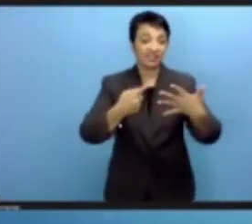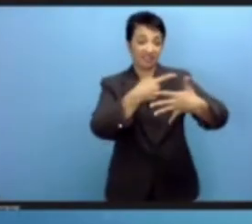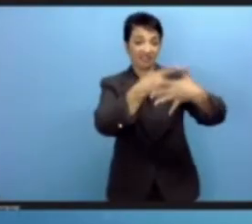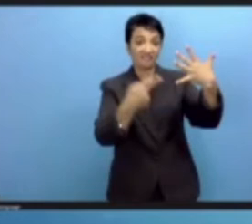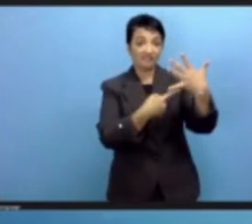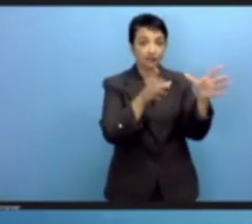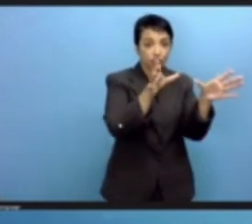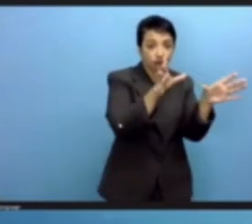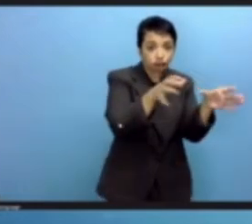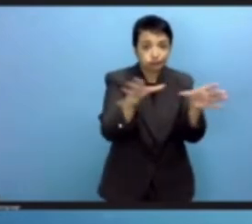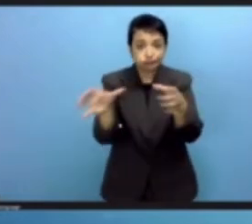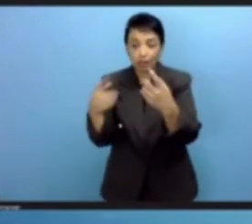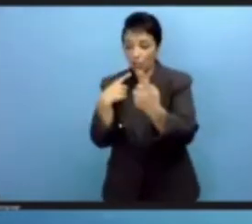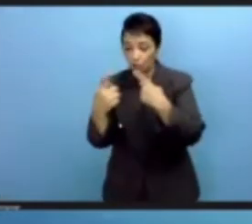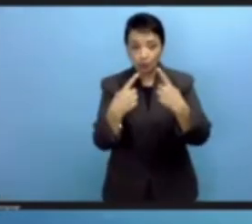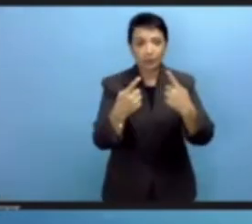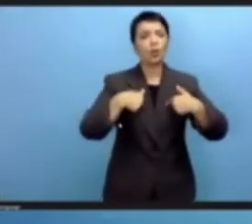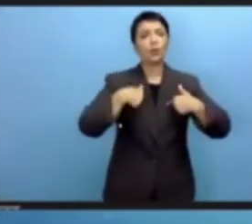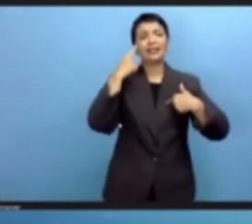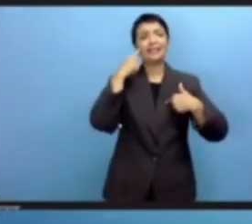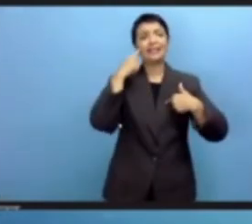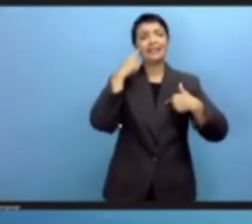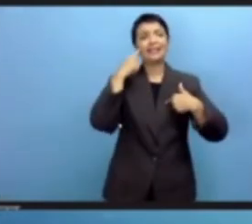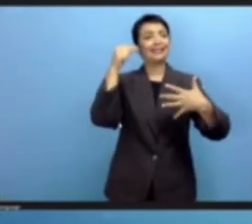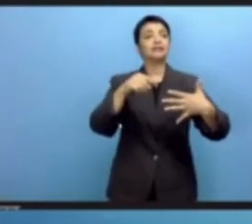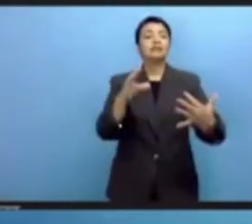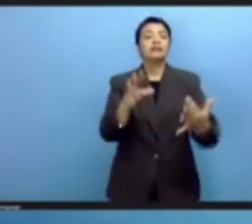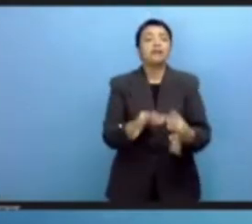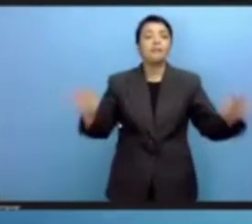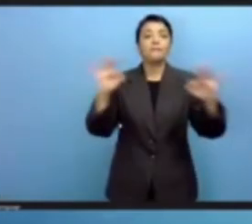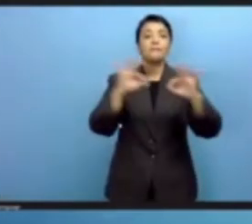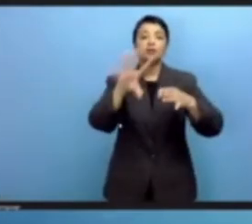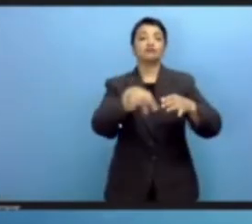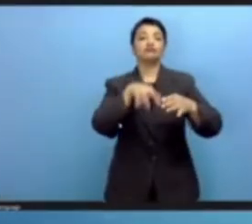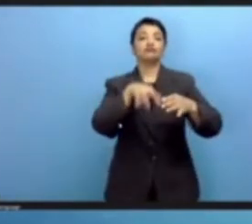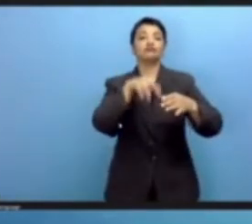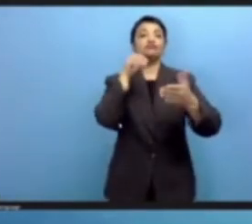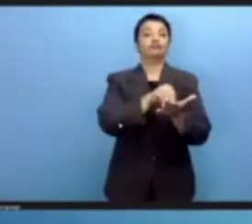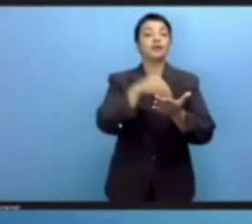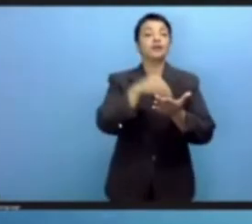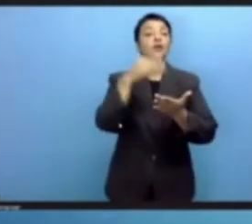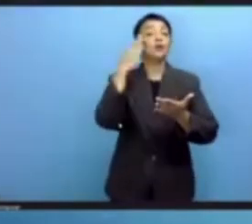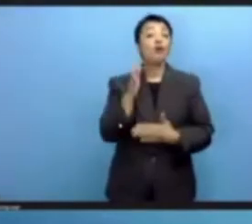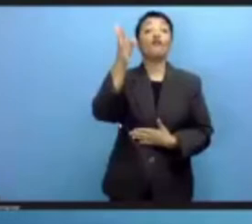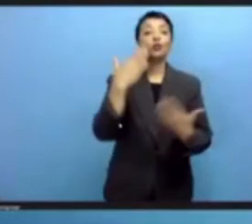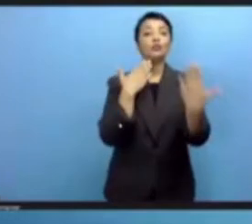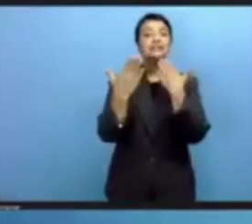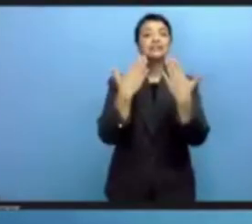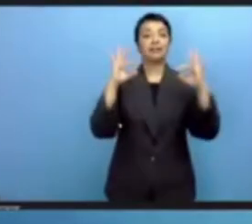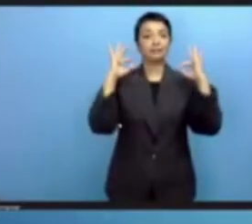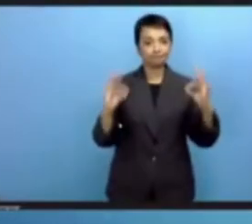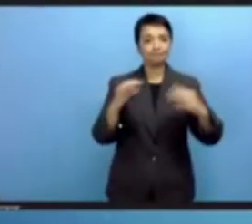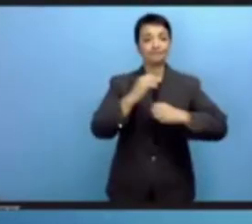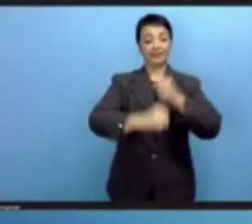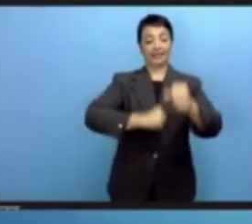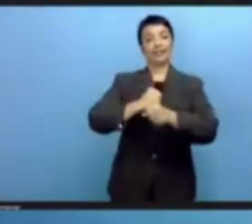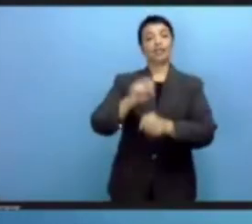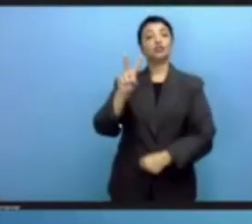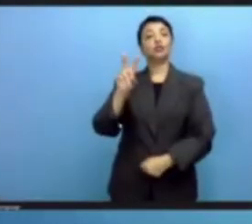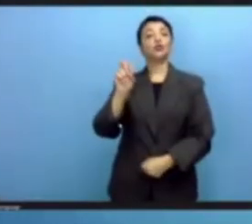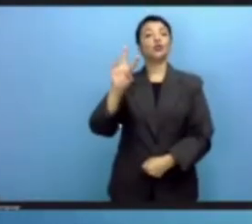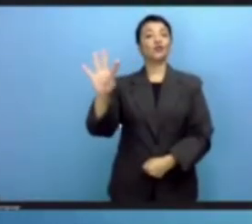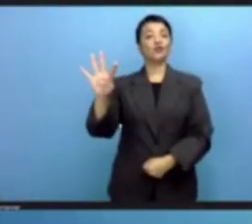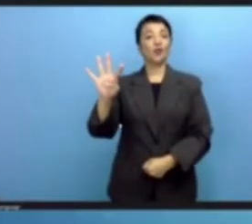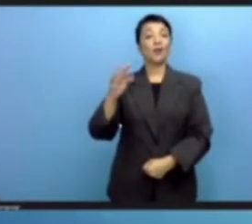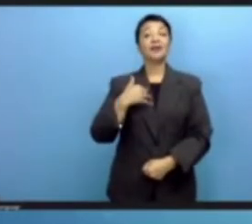input into that process going into the Summit of the Future in 2024. I wish you all the very